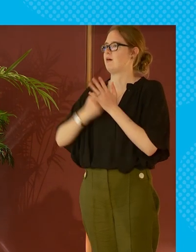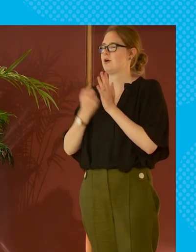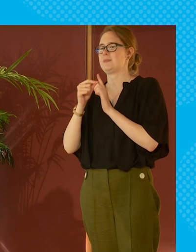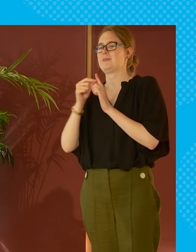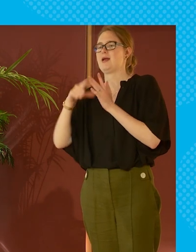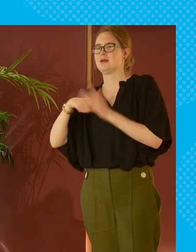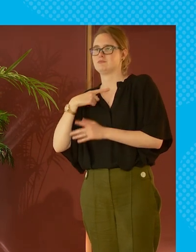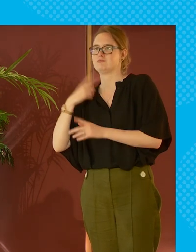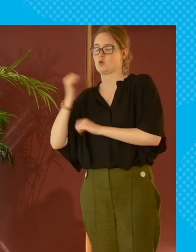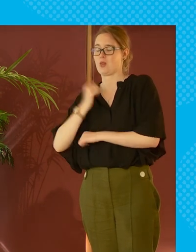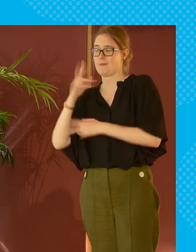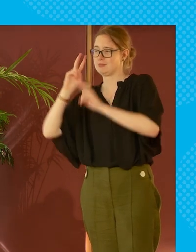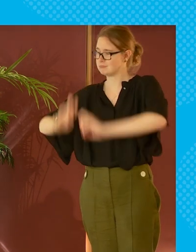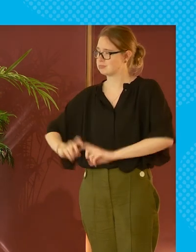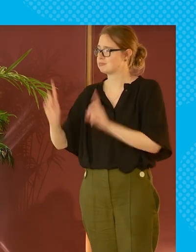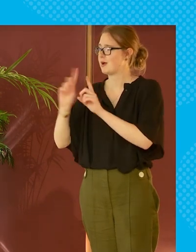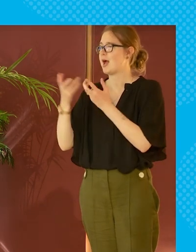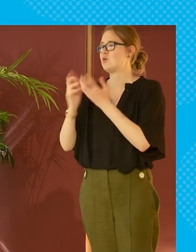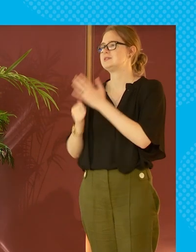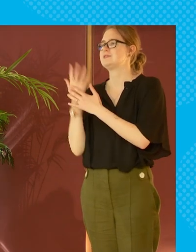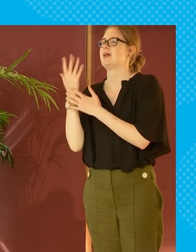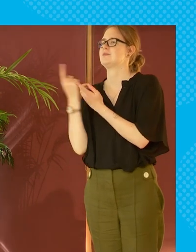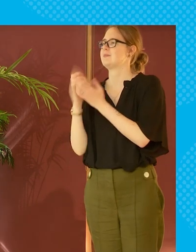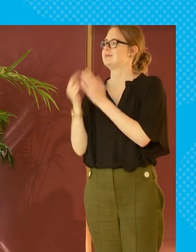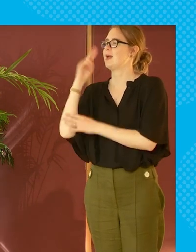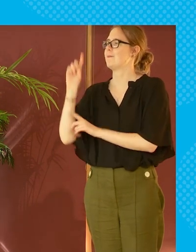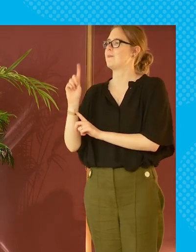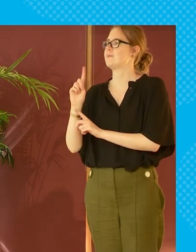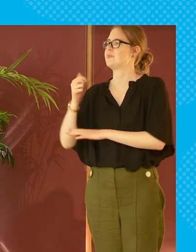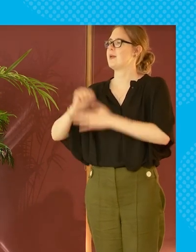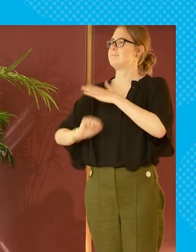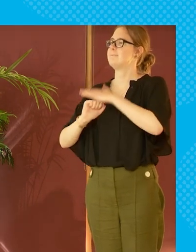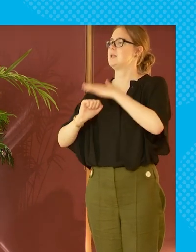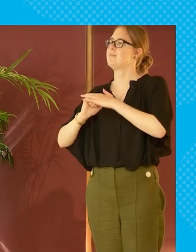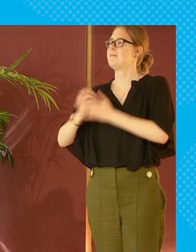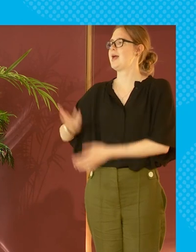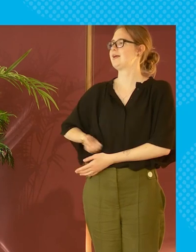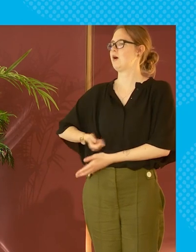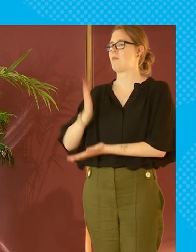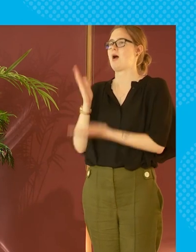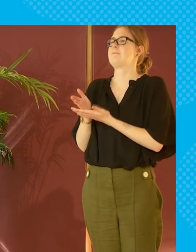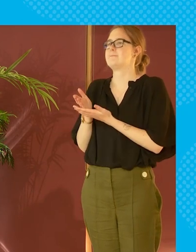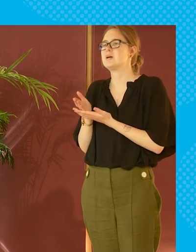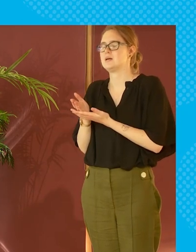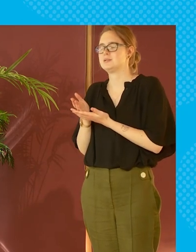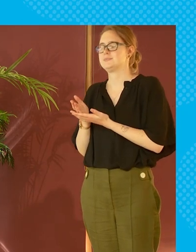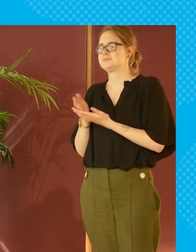ippr scotland what we've been exploring is how we can develop something called a minimum income guarantee